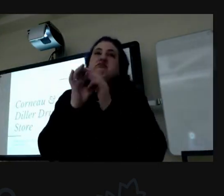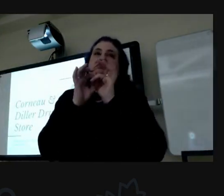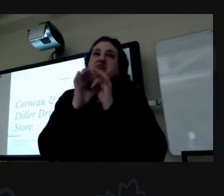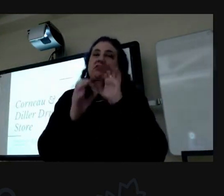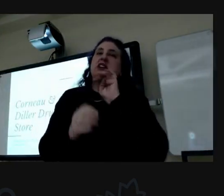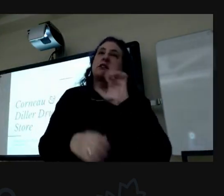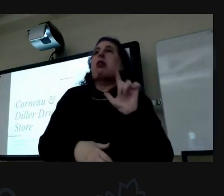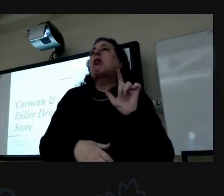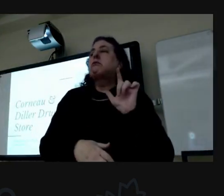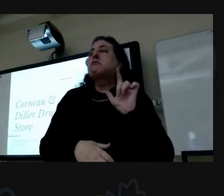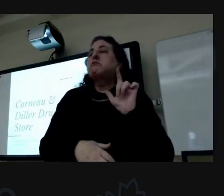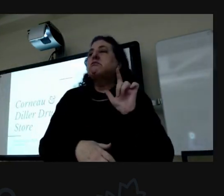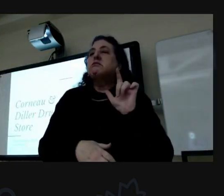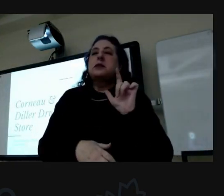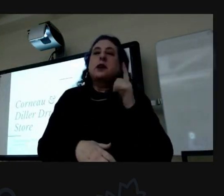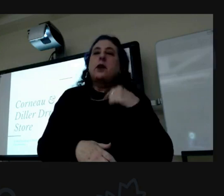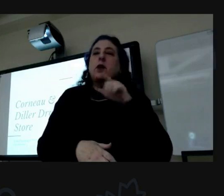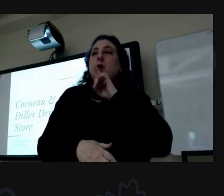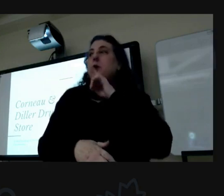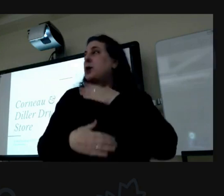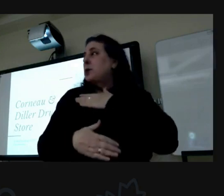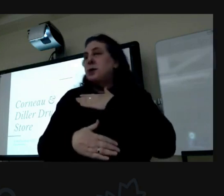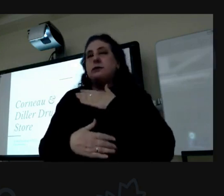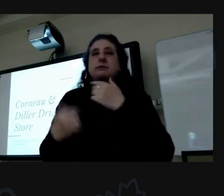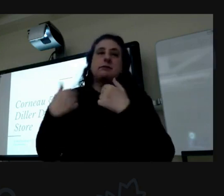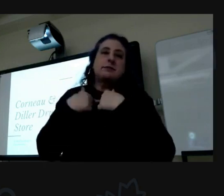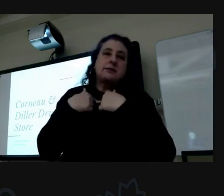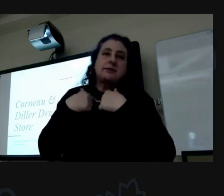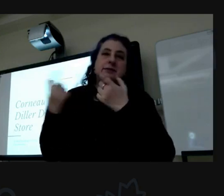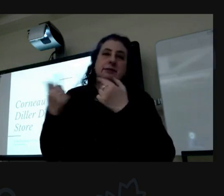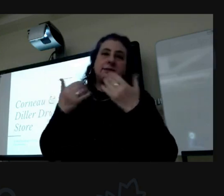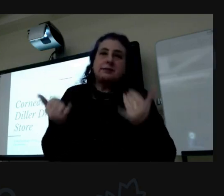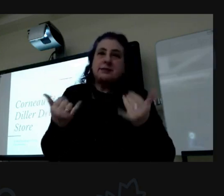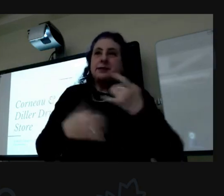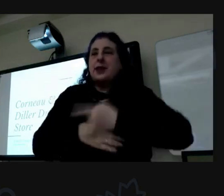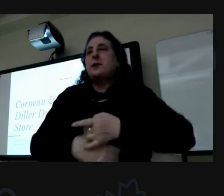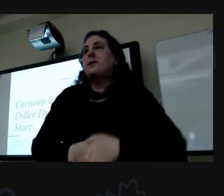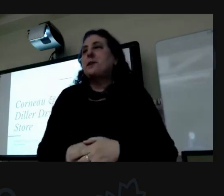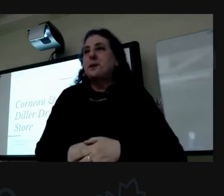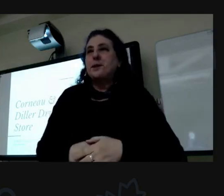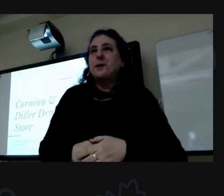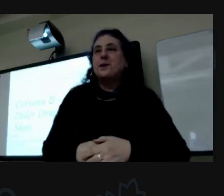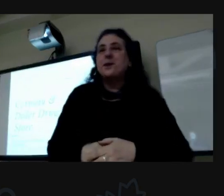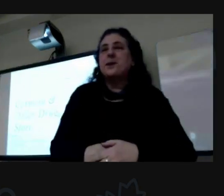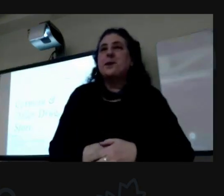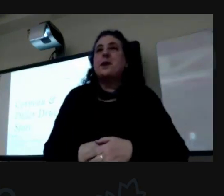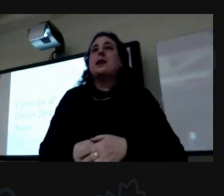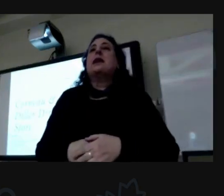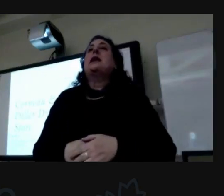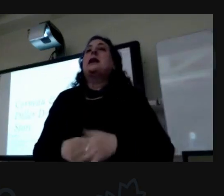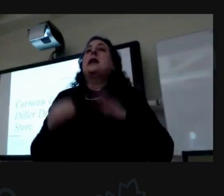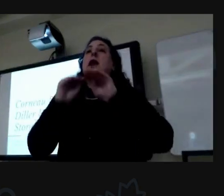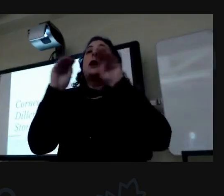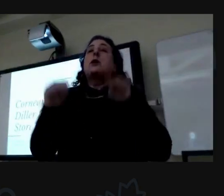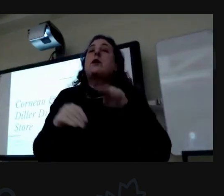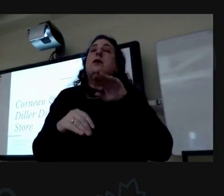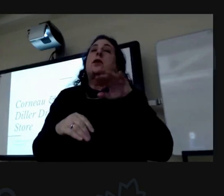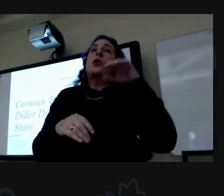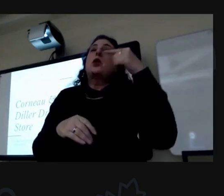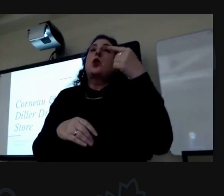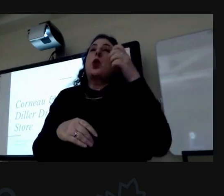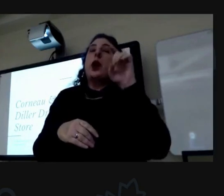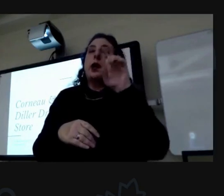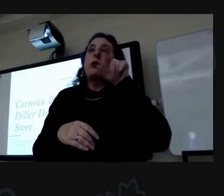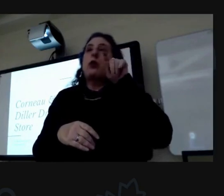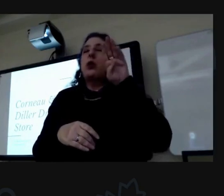sign language interpretation and we really appreciate Janie being here today Museum of the Grand Prairie if you don't know